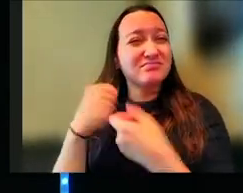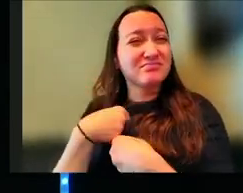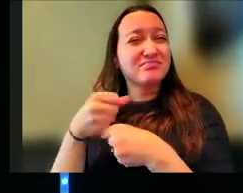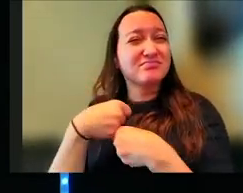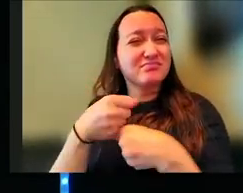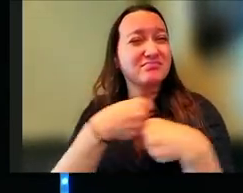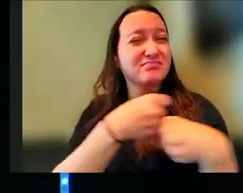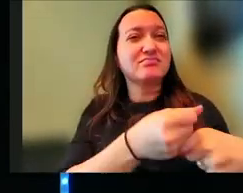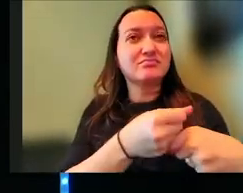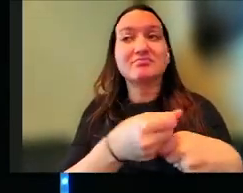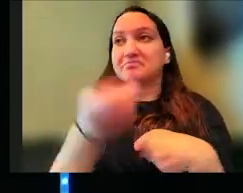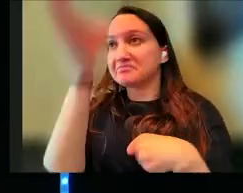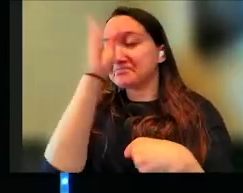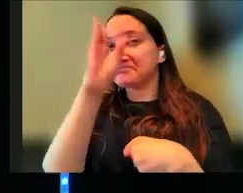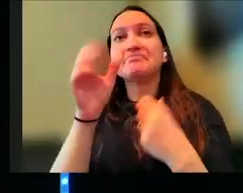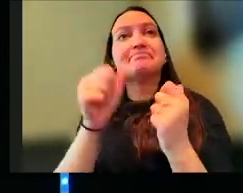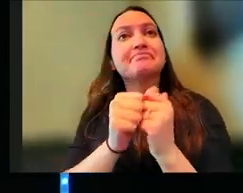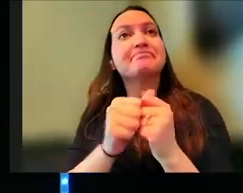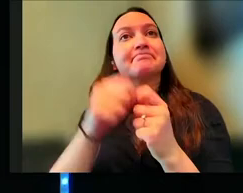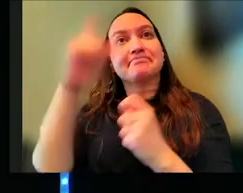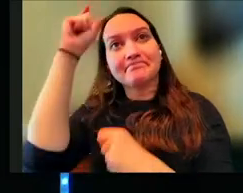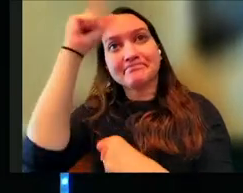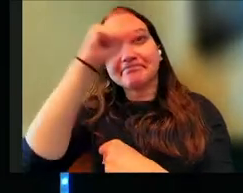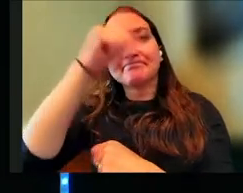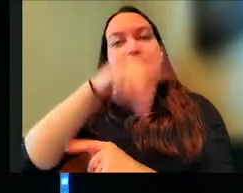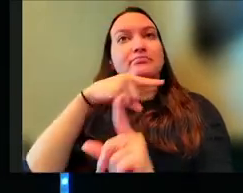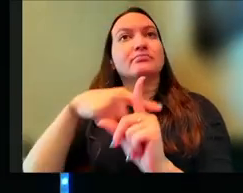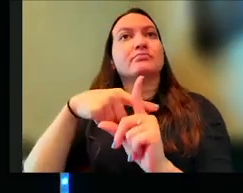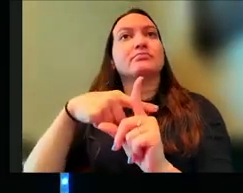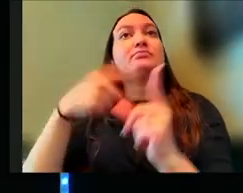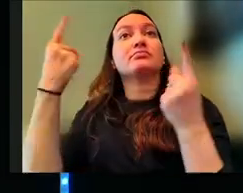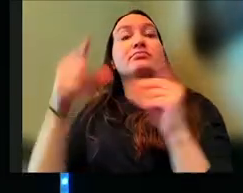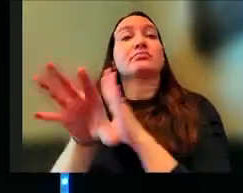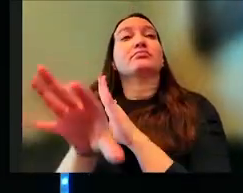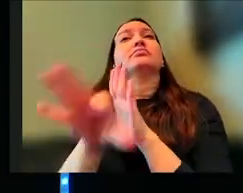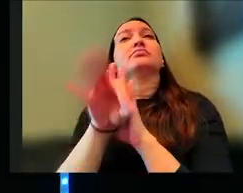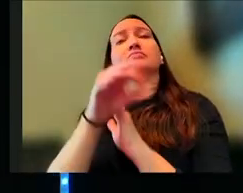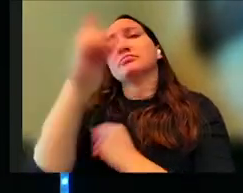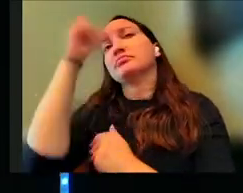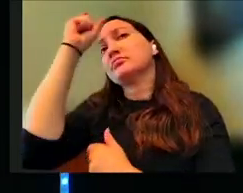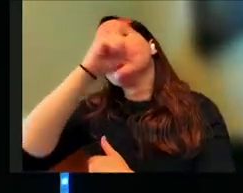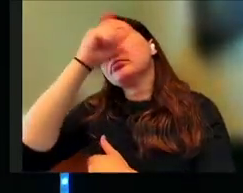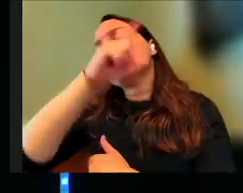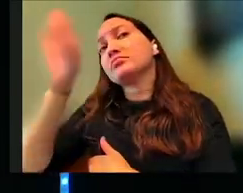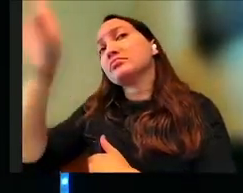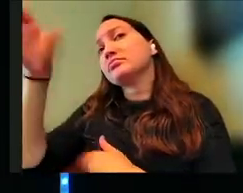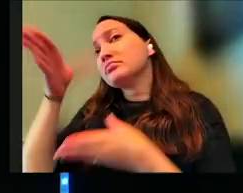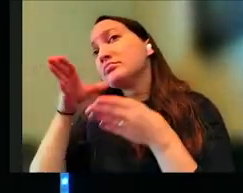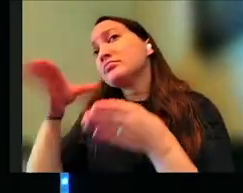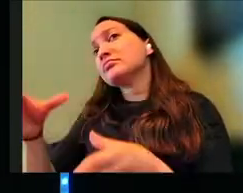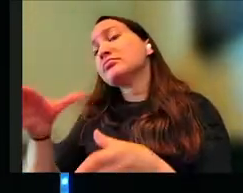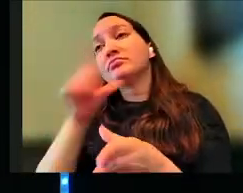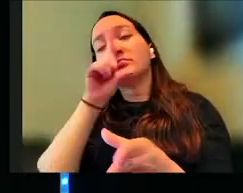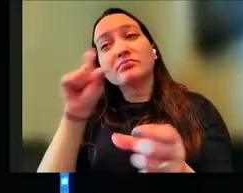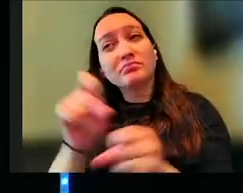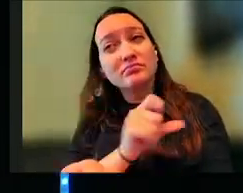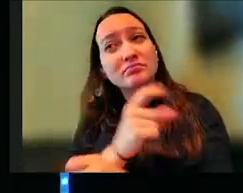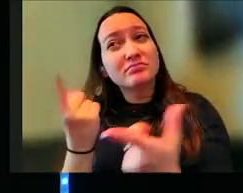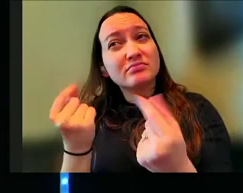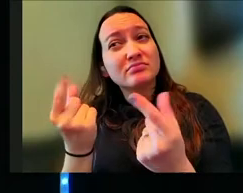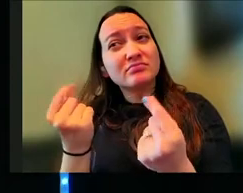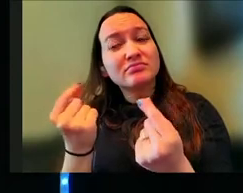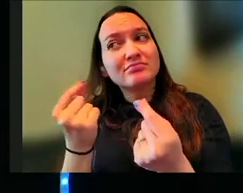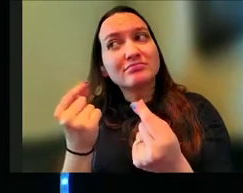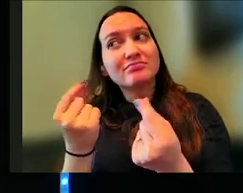And he created it with wisdom. And so when we choose wisdom, when we choose God's way, what we're actually doing is going with the